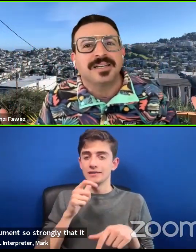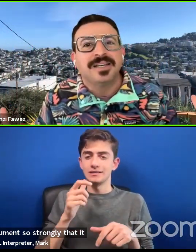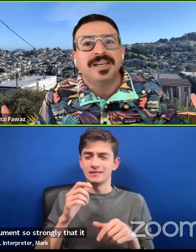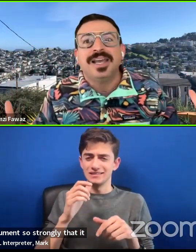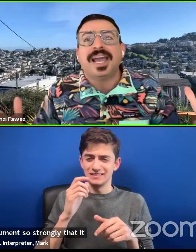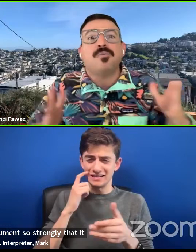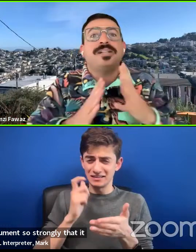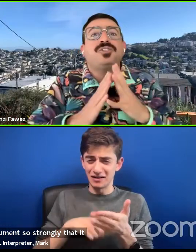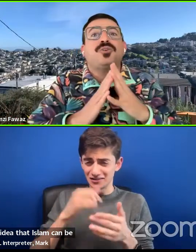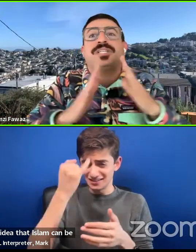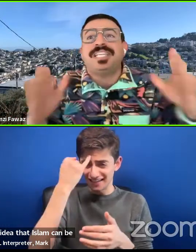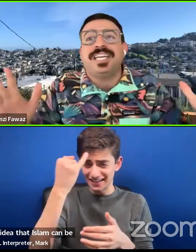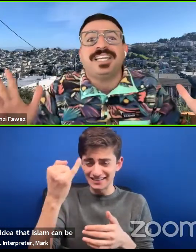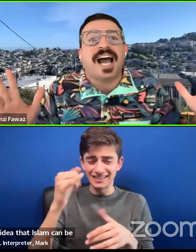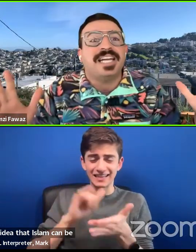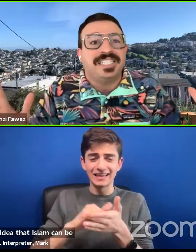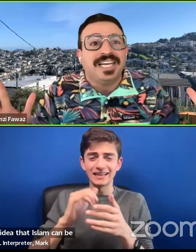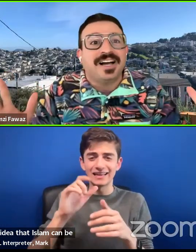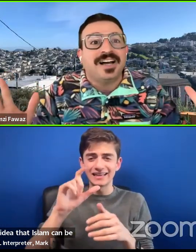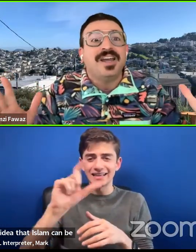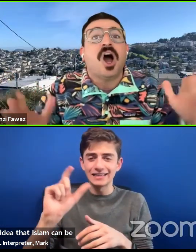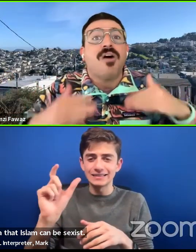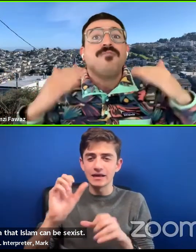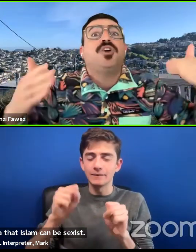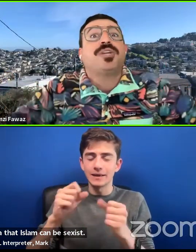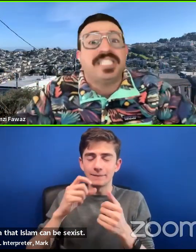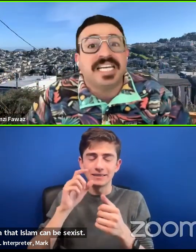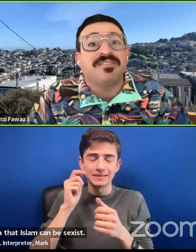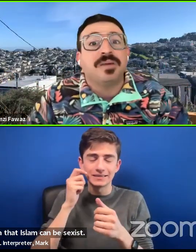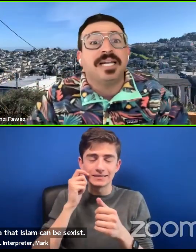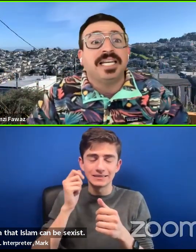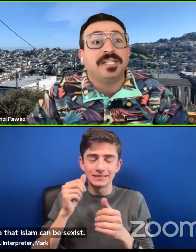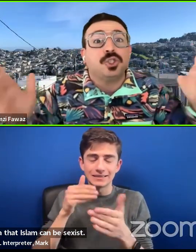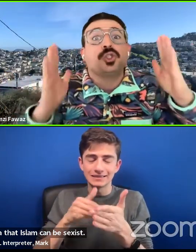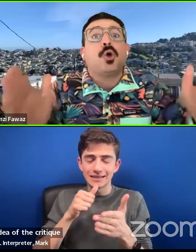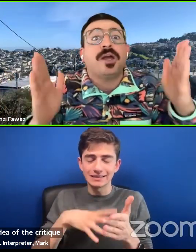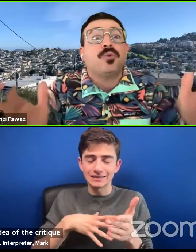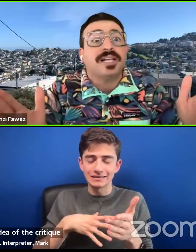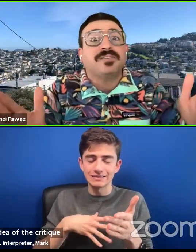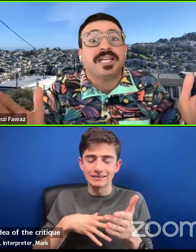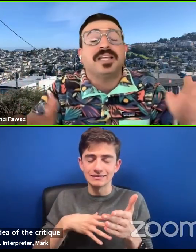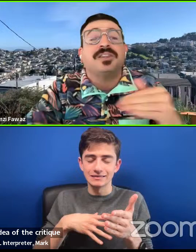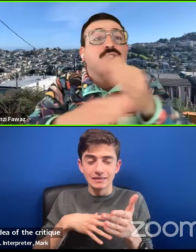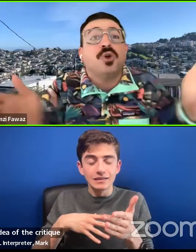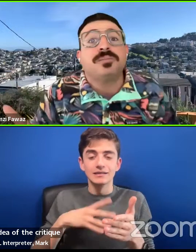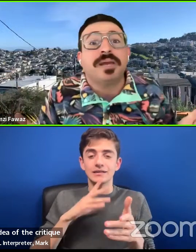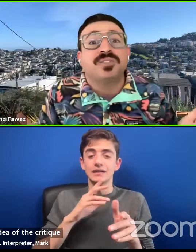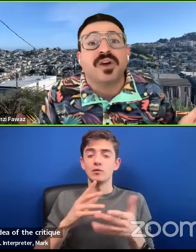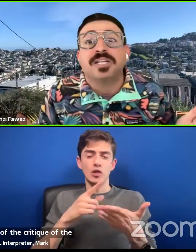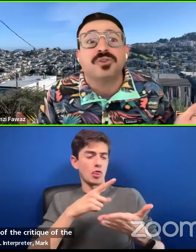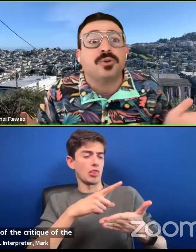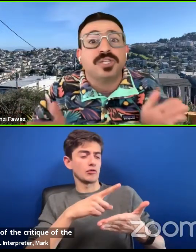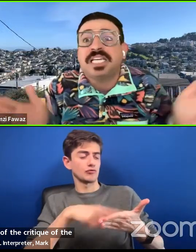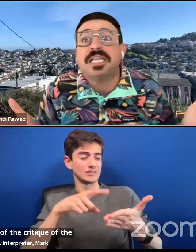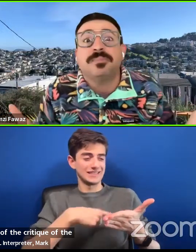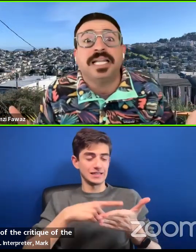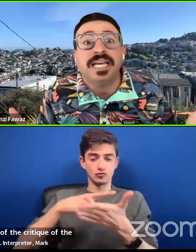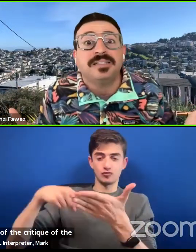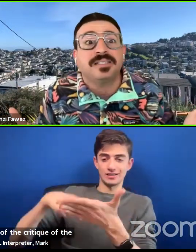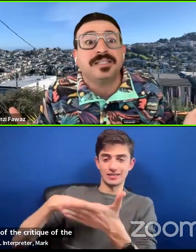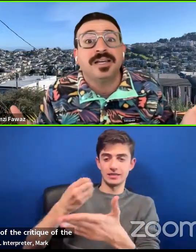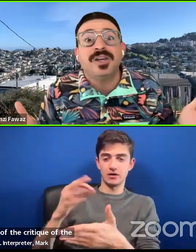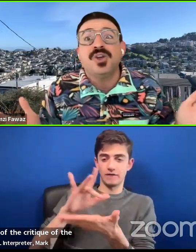sexist. It wants to critique the idea of the critique of the Middle East so aggressively that there's no space for actually